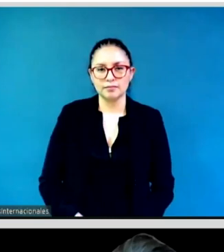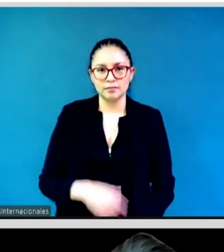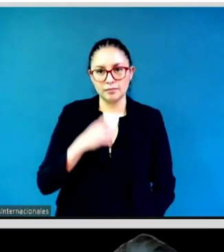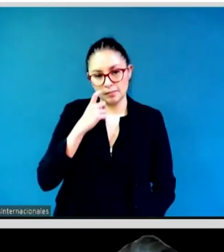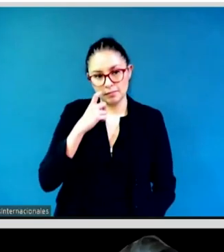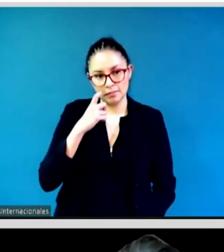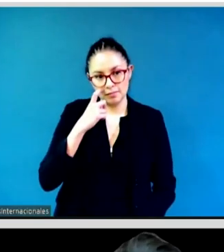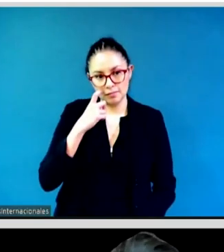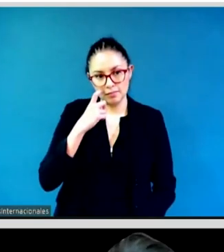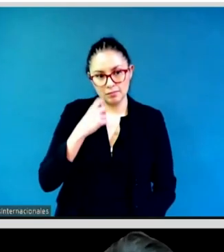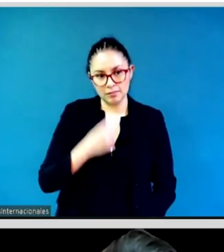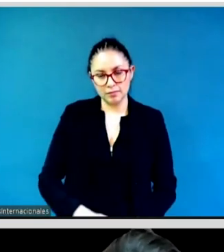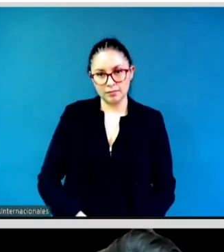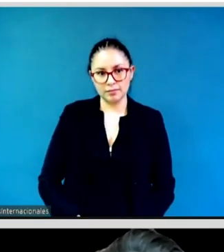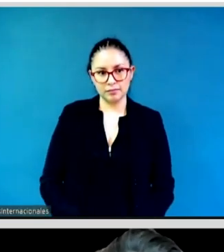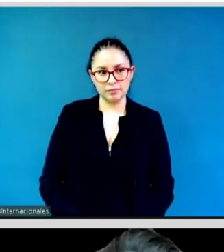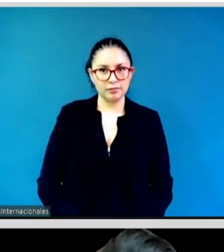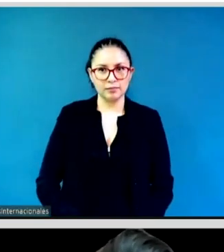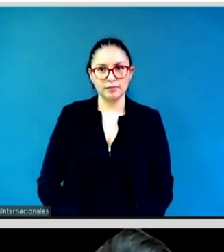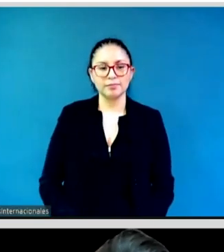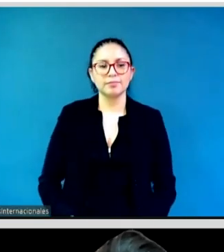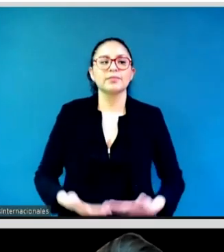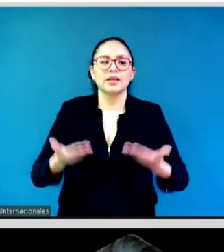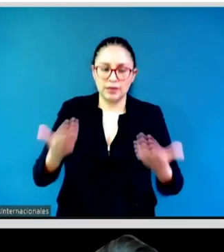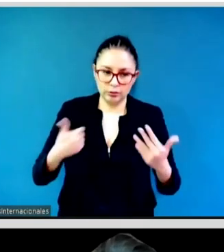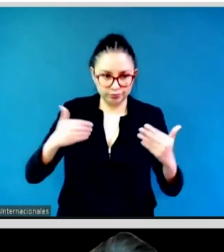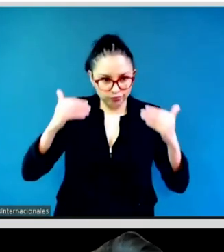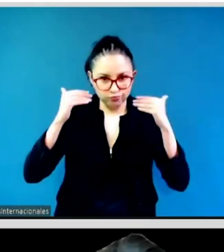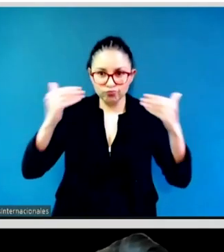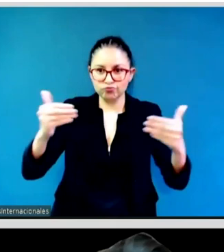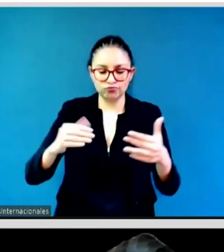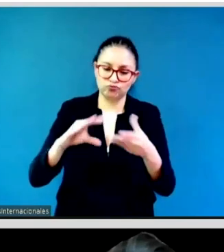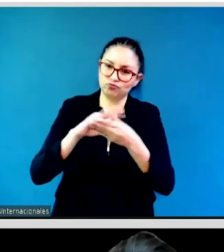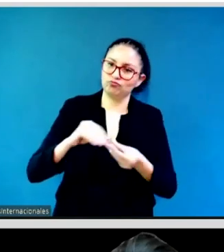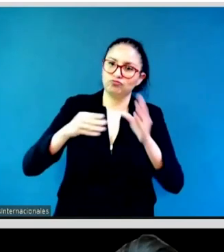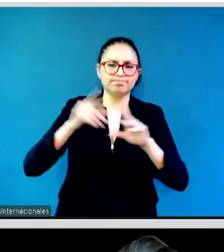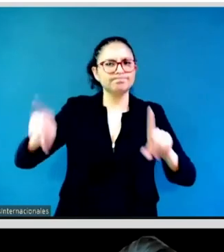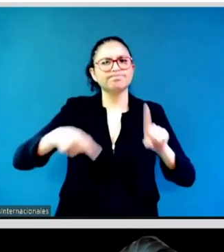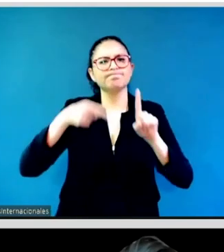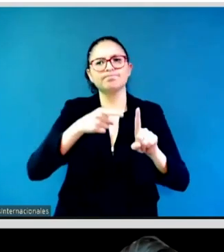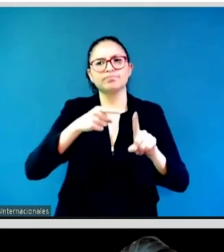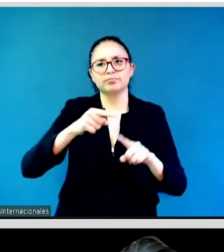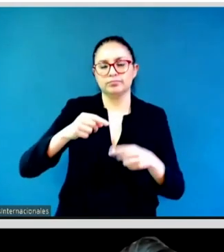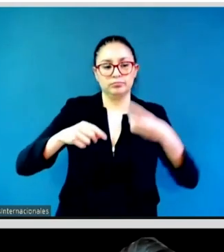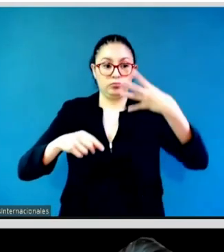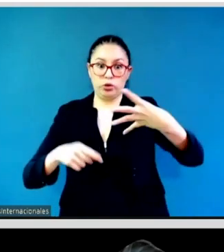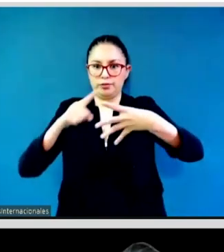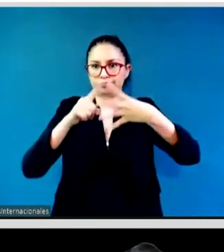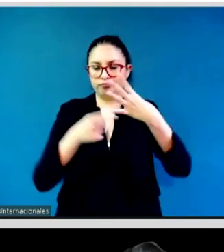Well, action item four that we have that focuses on young feminist and adolescent girl led